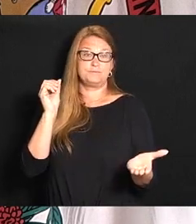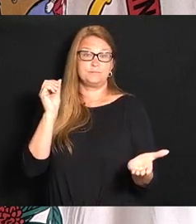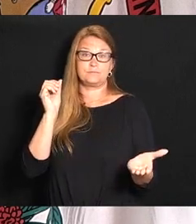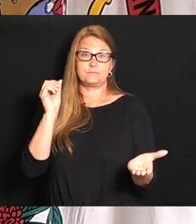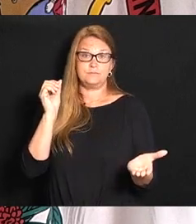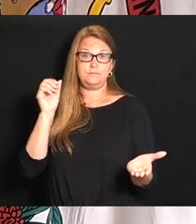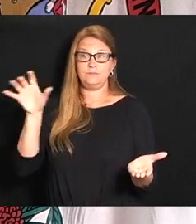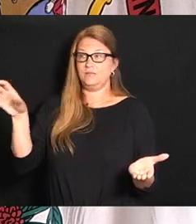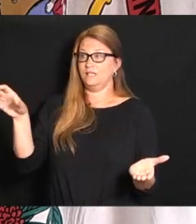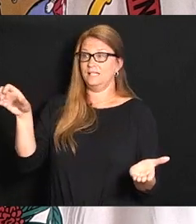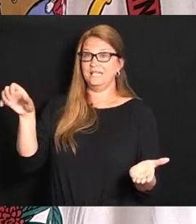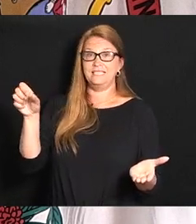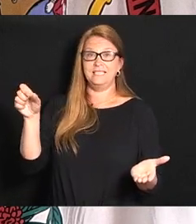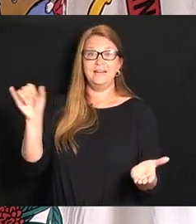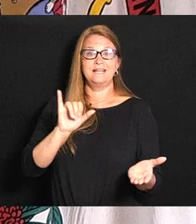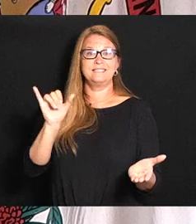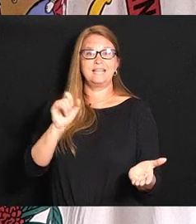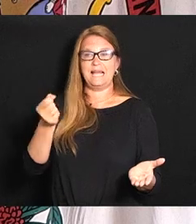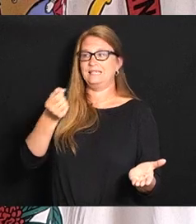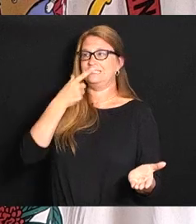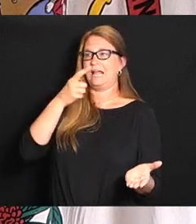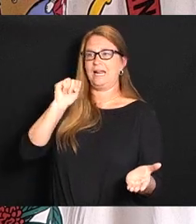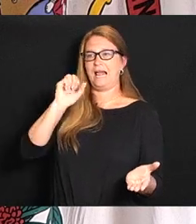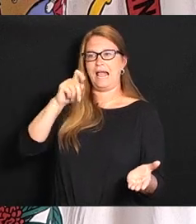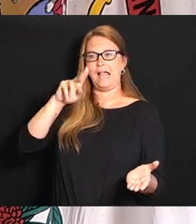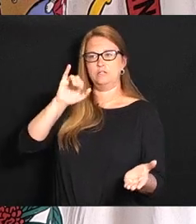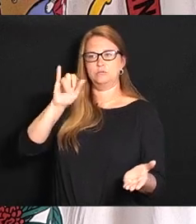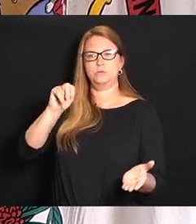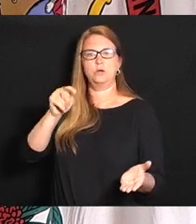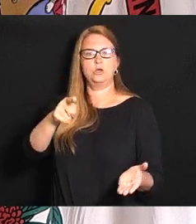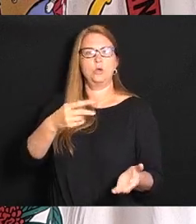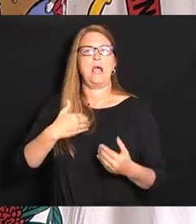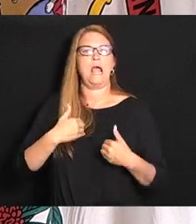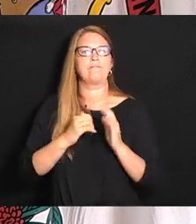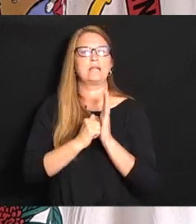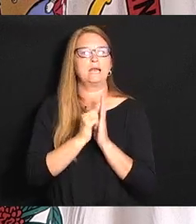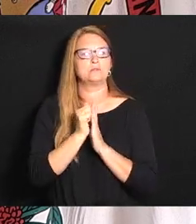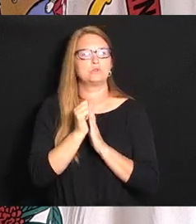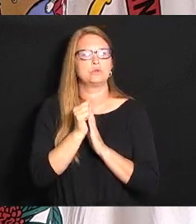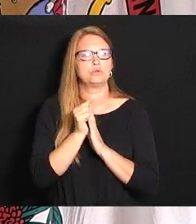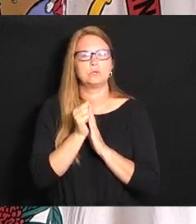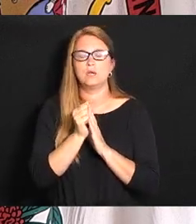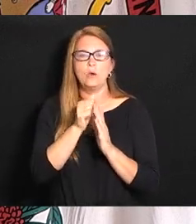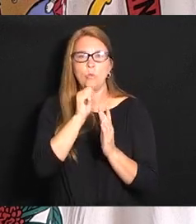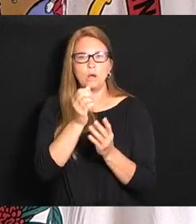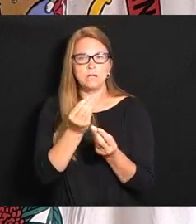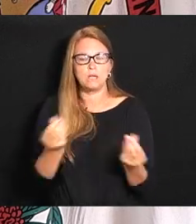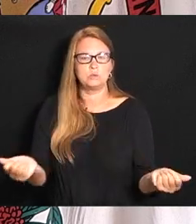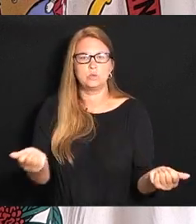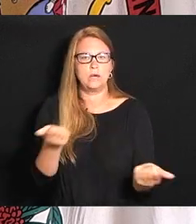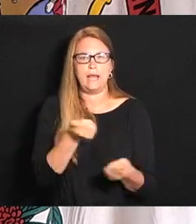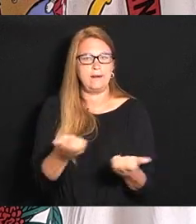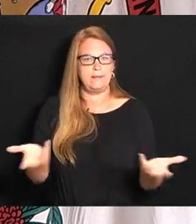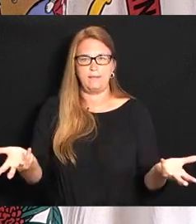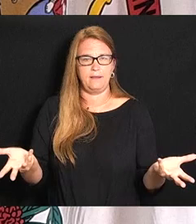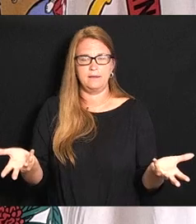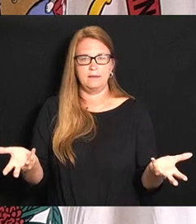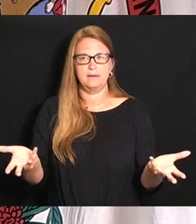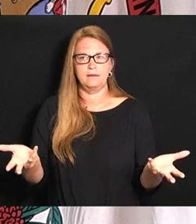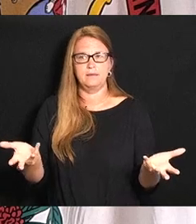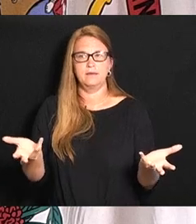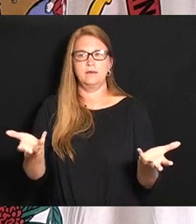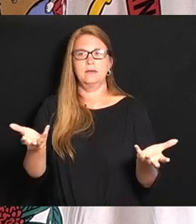taking an aspirin for cancer is no it's not going to do anything it's not going to cure anything from the standpoint of